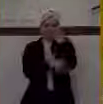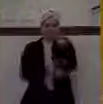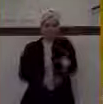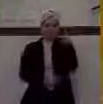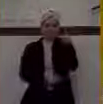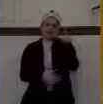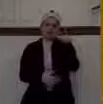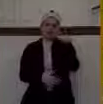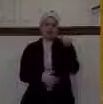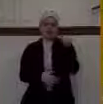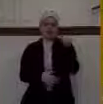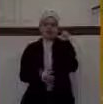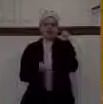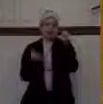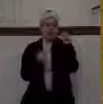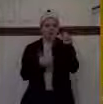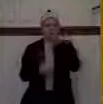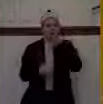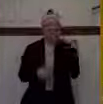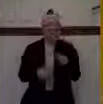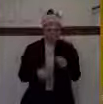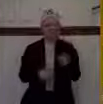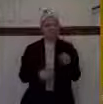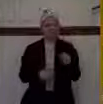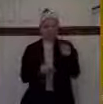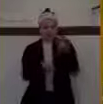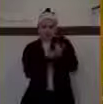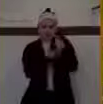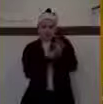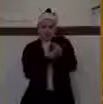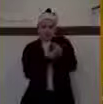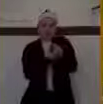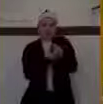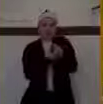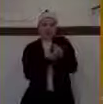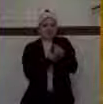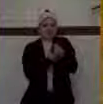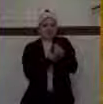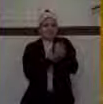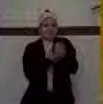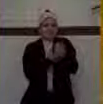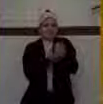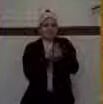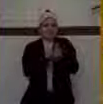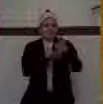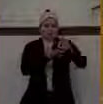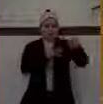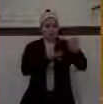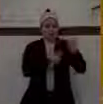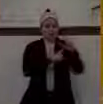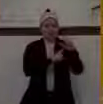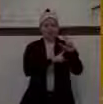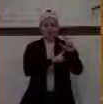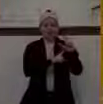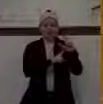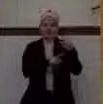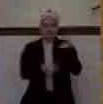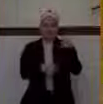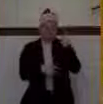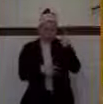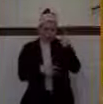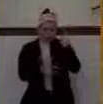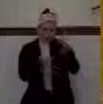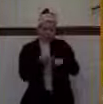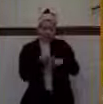Minor. They also had minted coins. They knew how to detect counterfeit gold. They boasted about their money. They